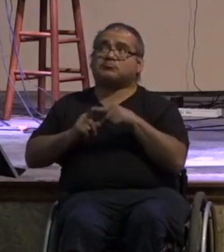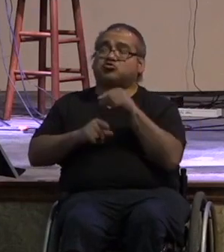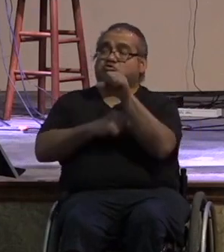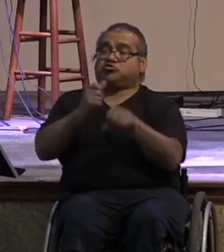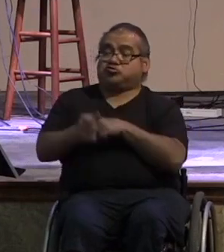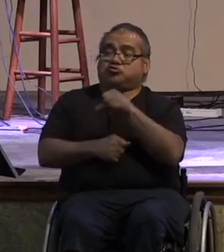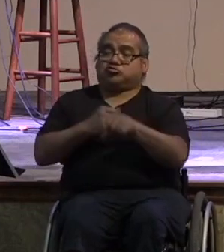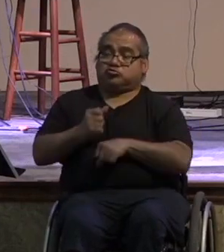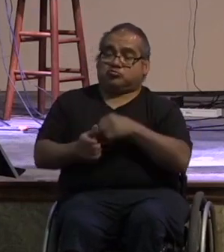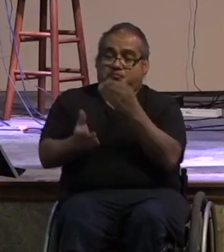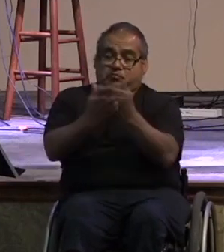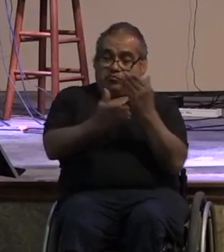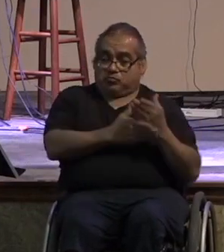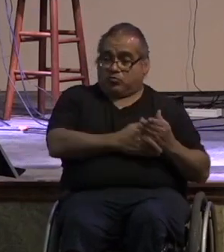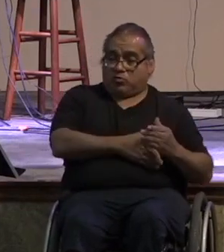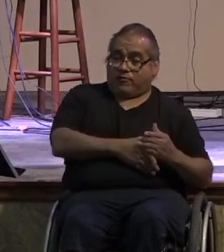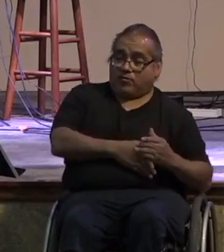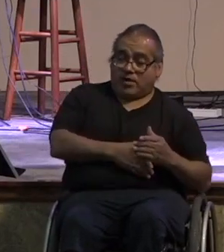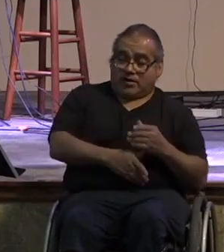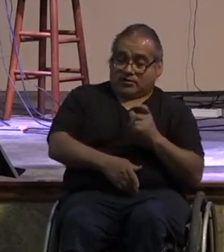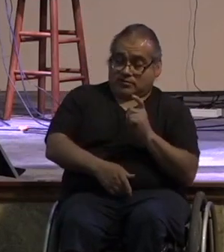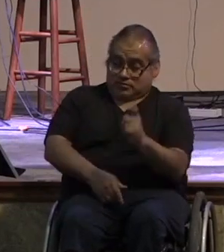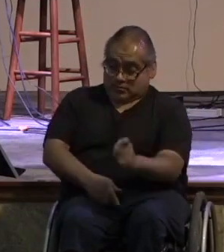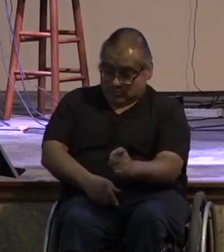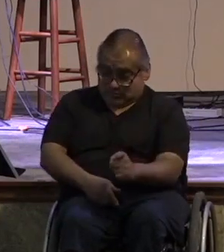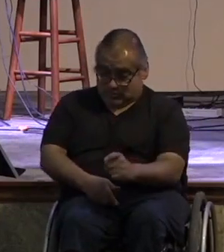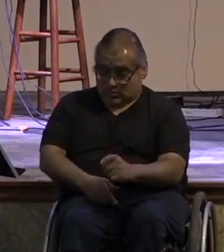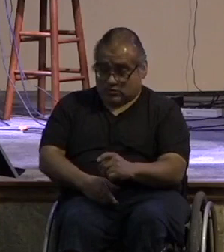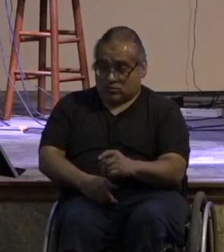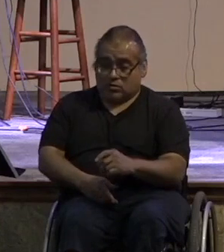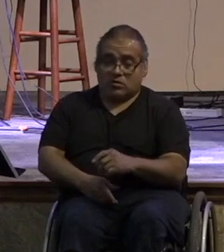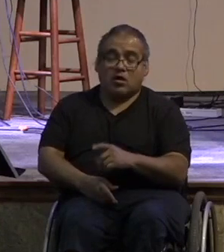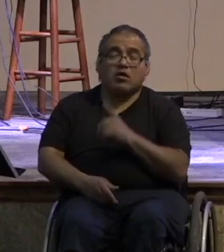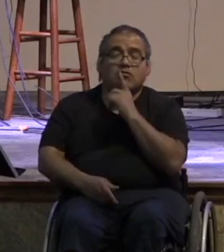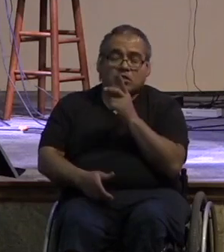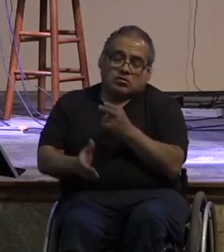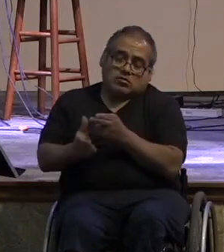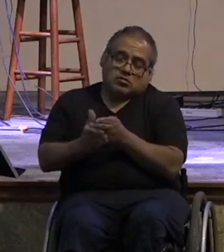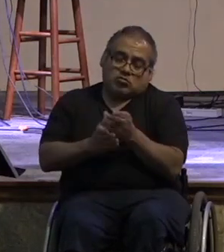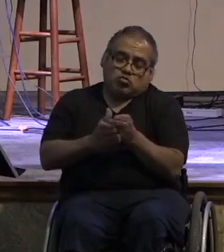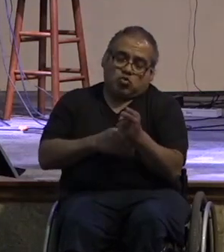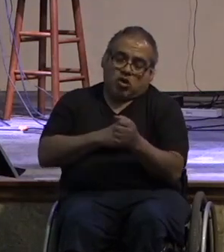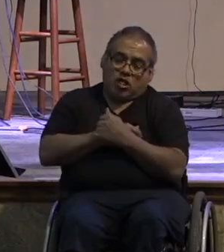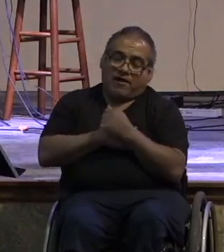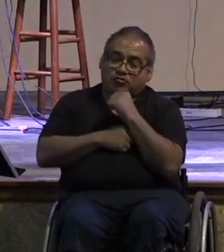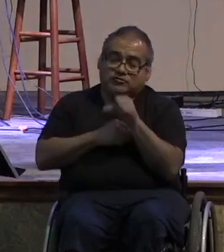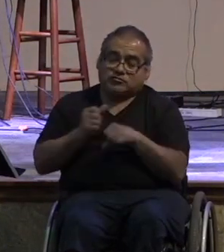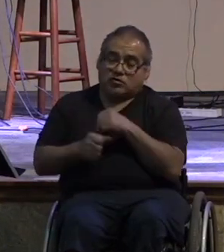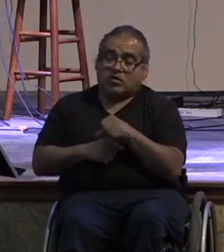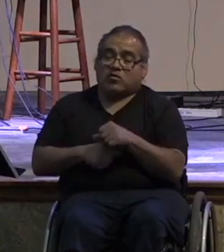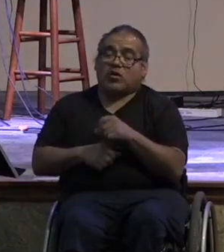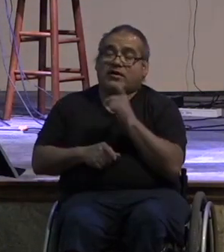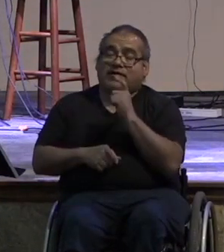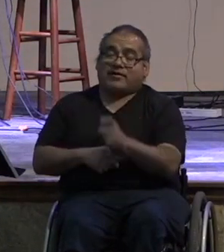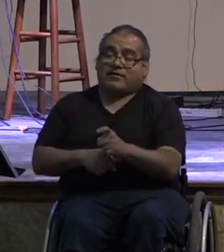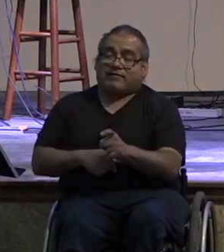so proof uh giving is proof of genuine love it's proof of genuine love for others when we give to our uh when we give to our mission